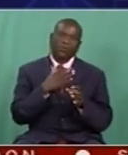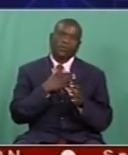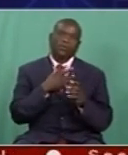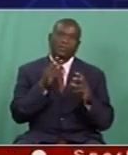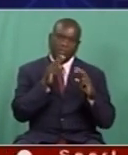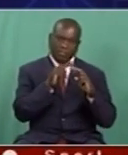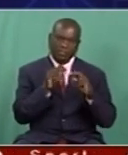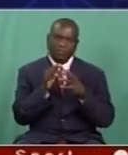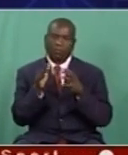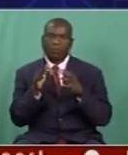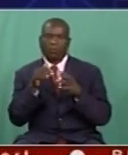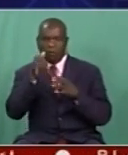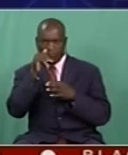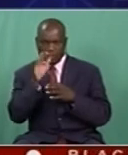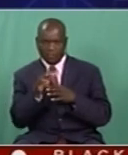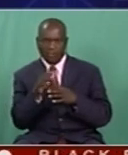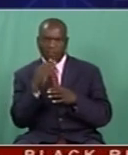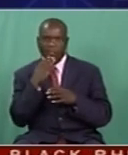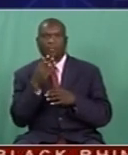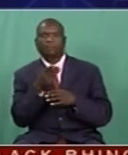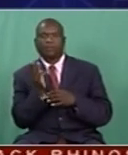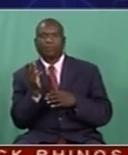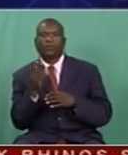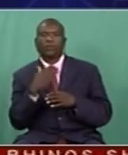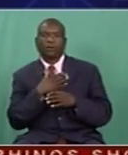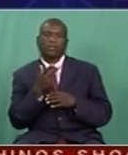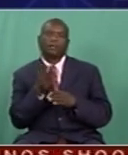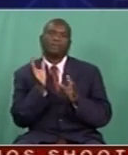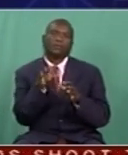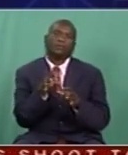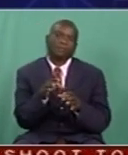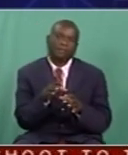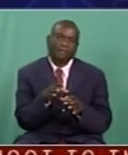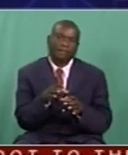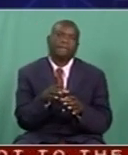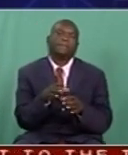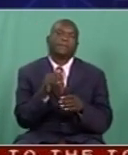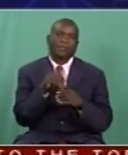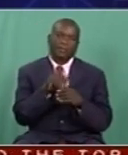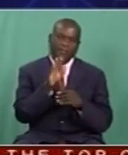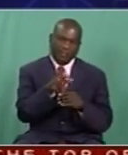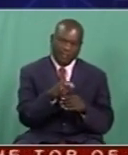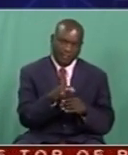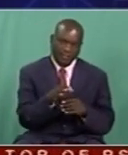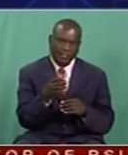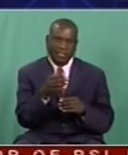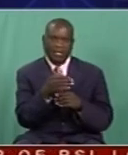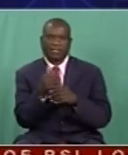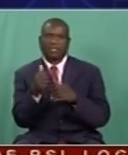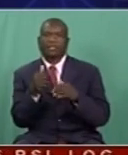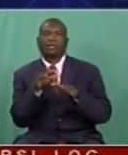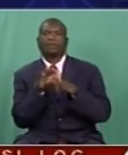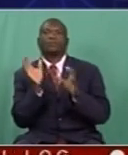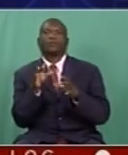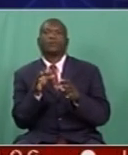research around the music that people like to consume. So you do find that, for example, we've actually infused it with specialized type of music where we have